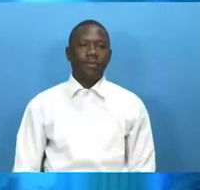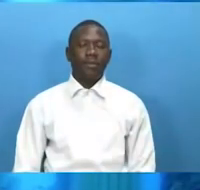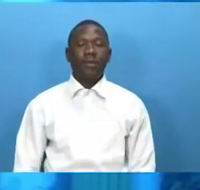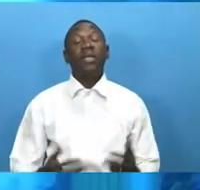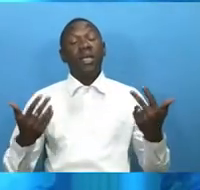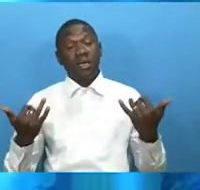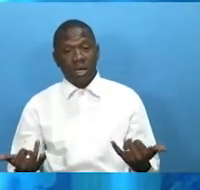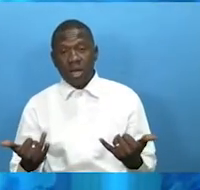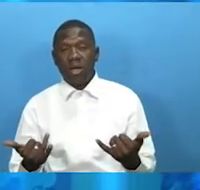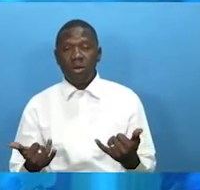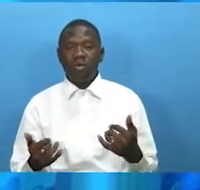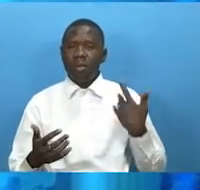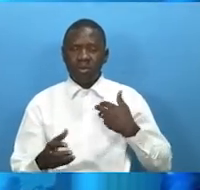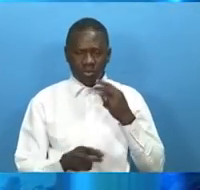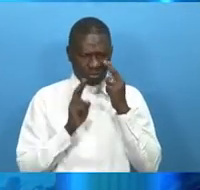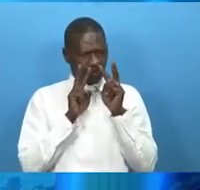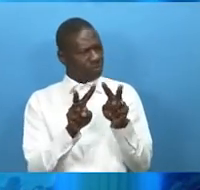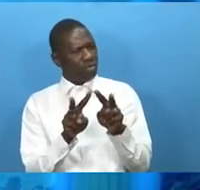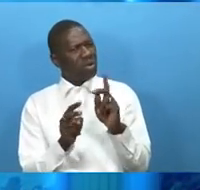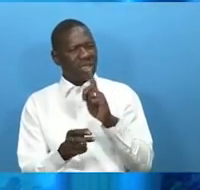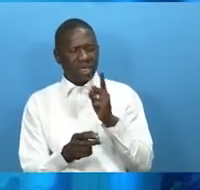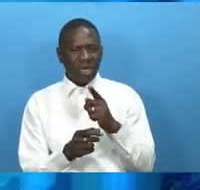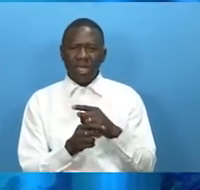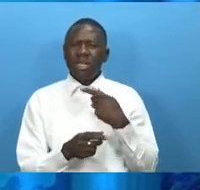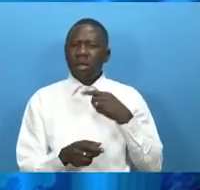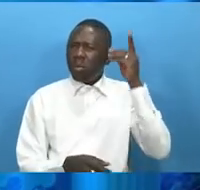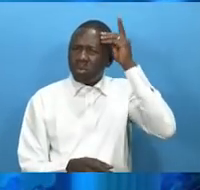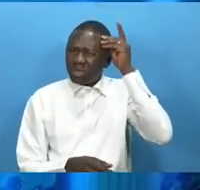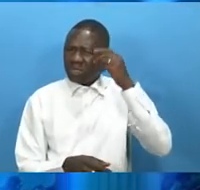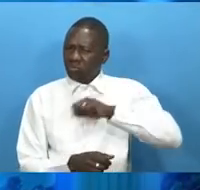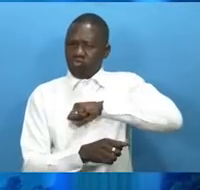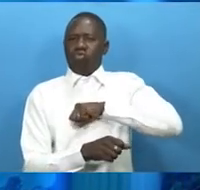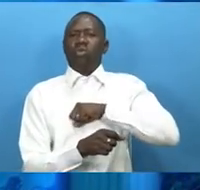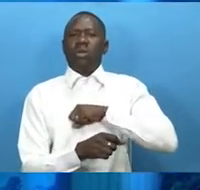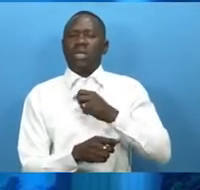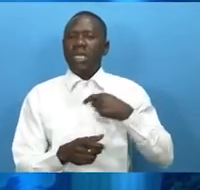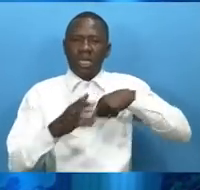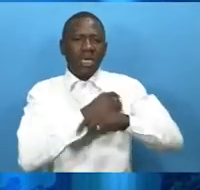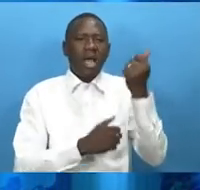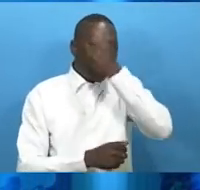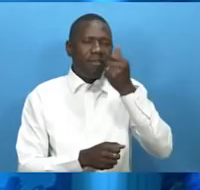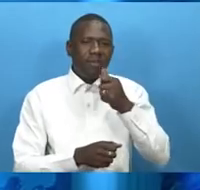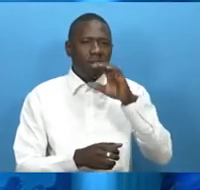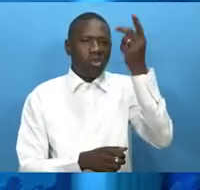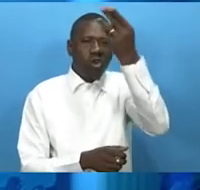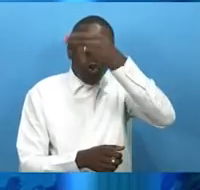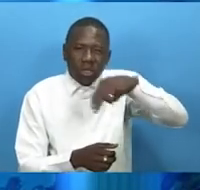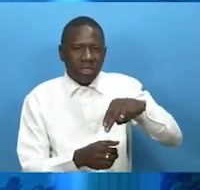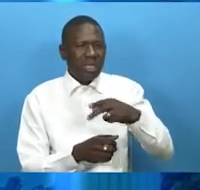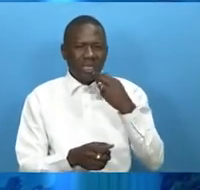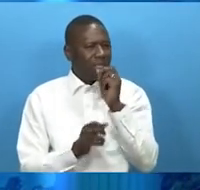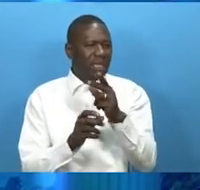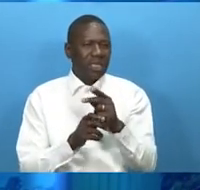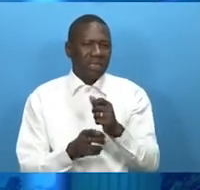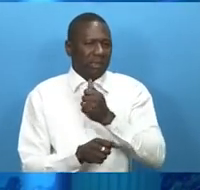now analysts have observed what they describe as an epidemic of political dynasties on the african continent that they say threatens peace